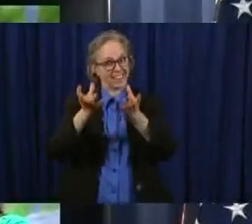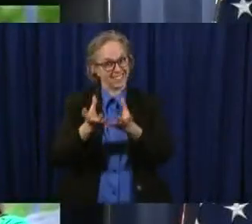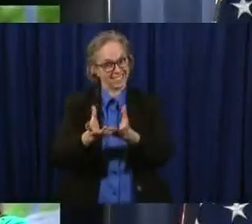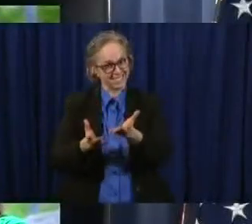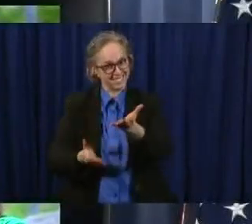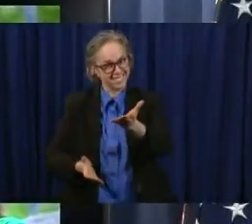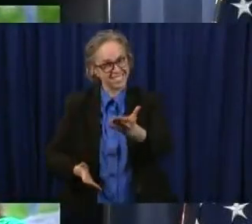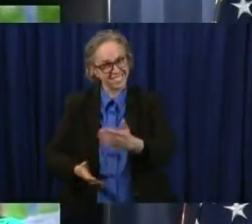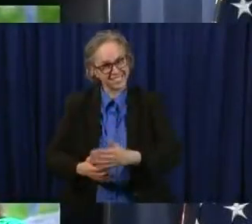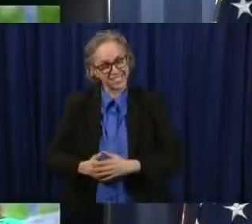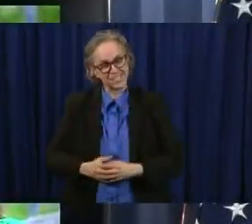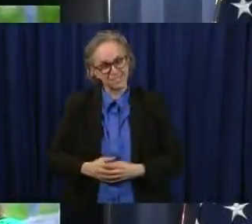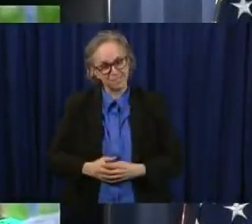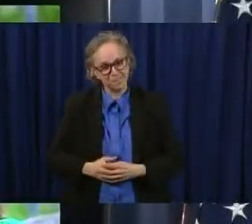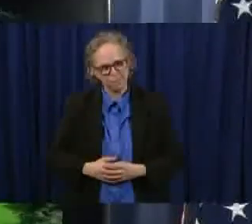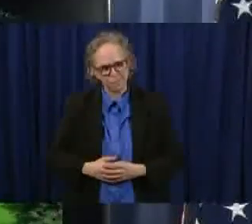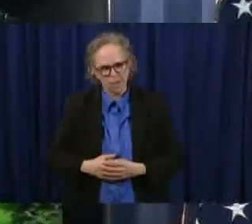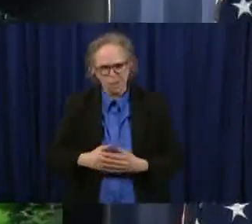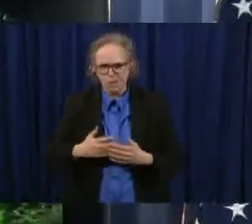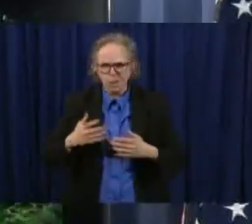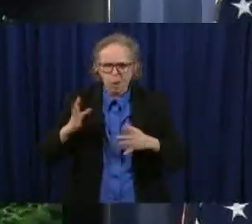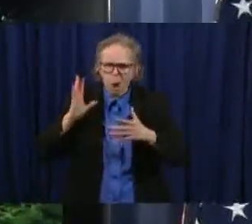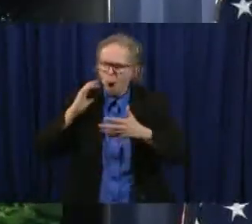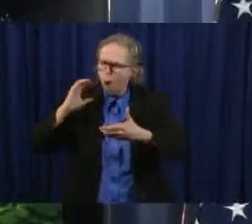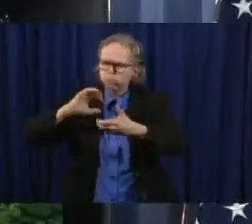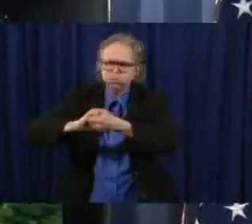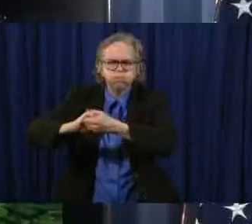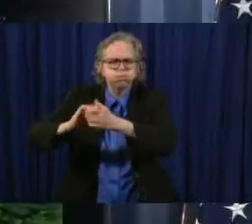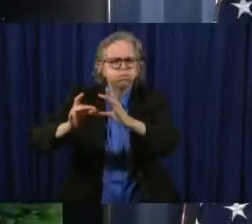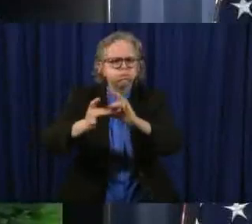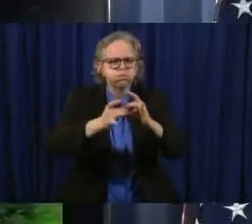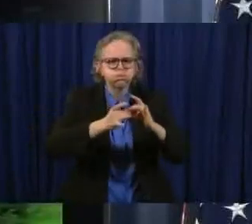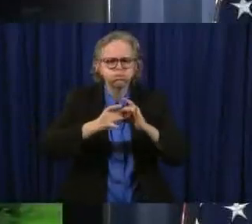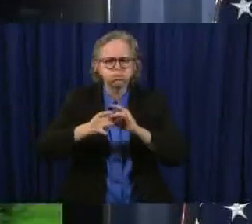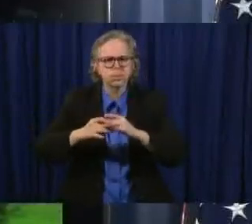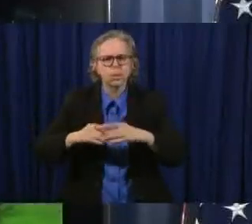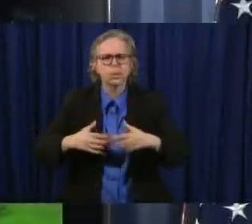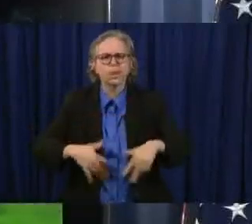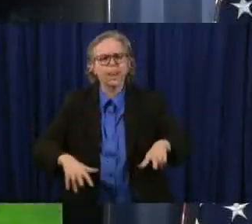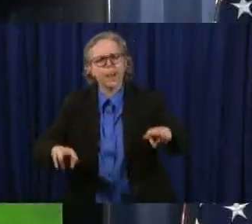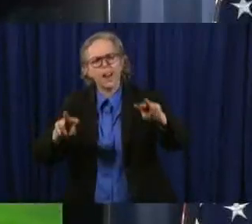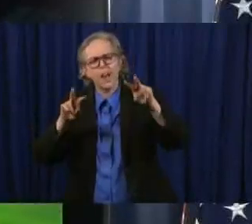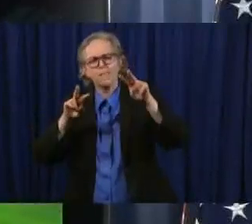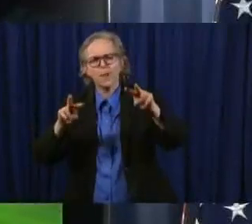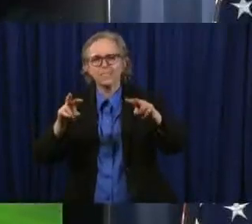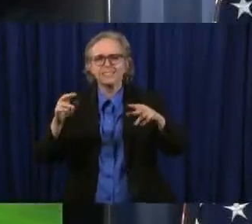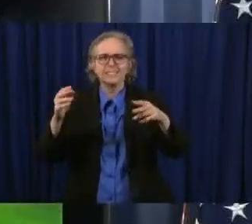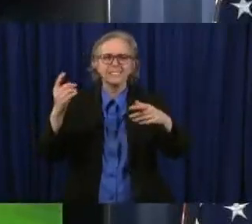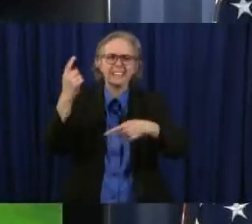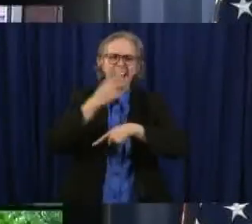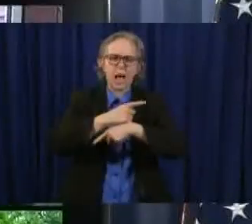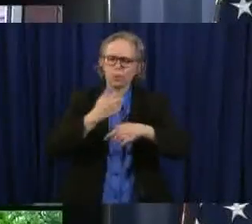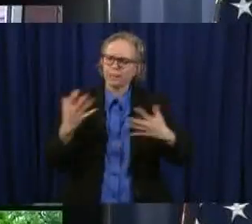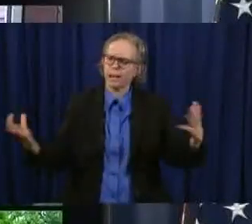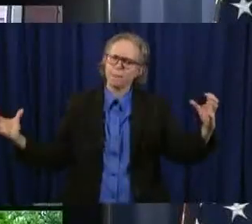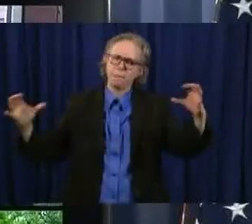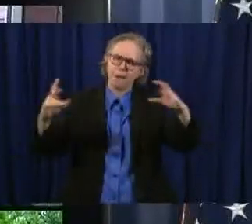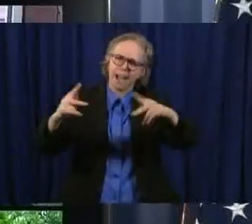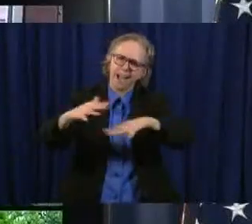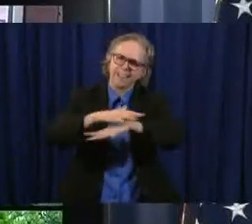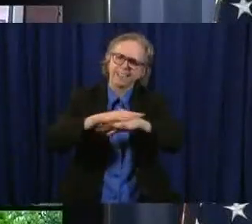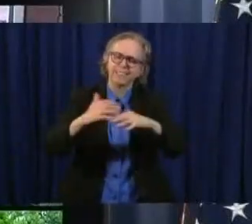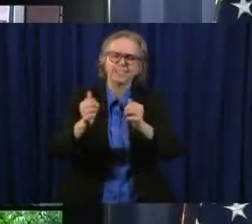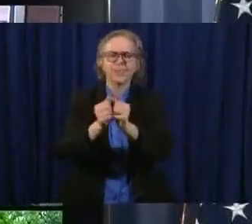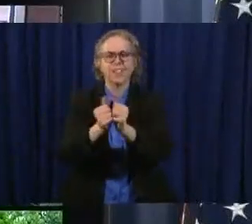we are all connected and we look forward to the day we can all be together again sharing